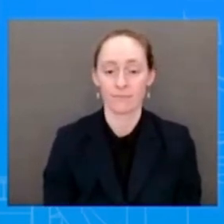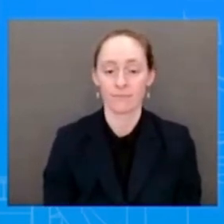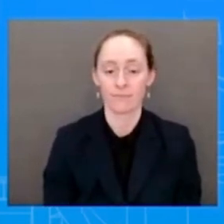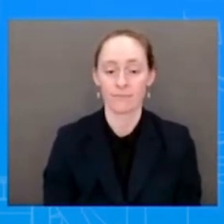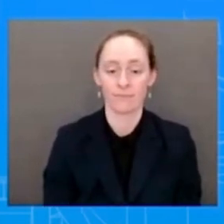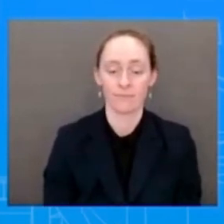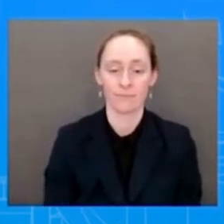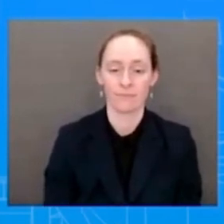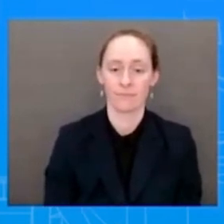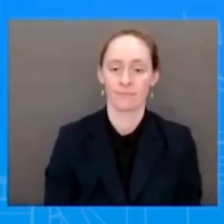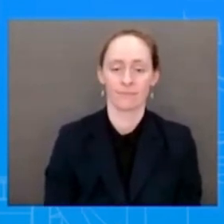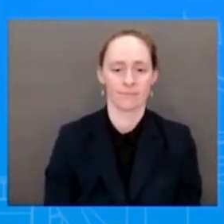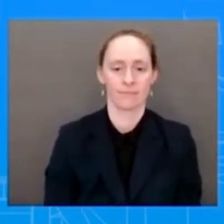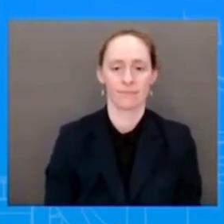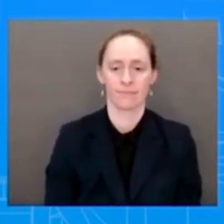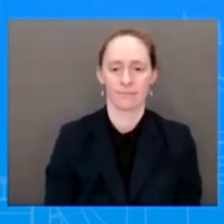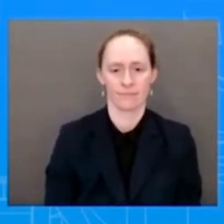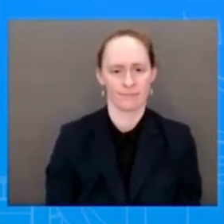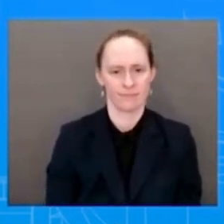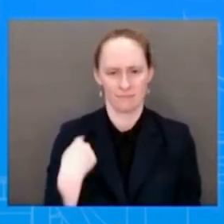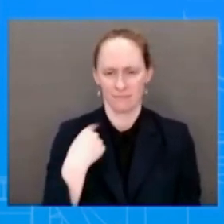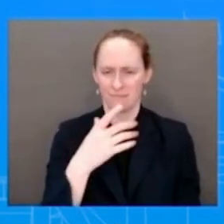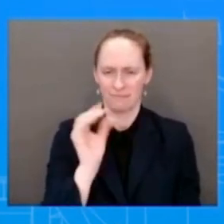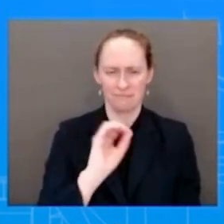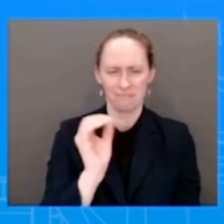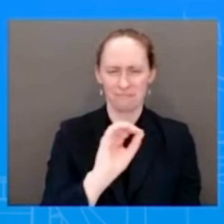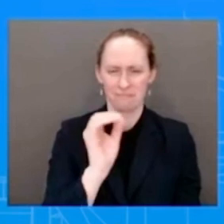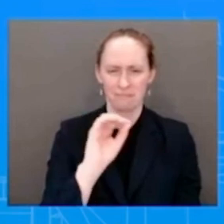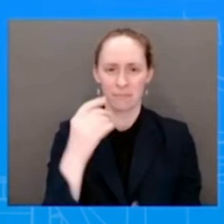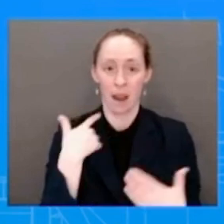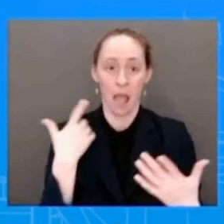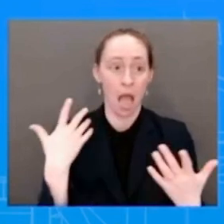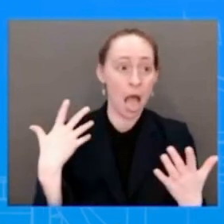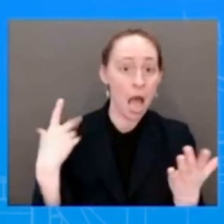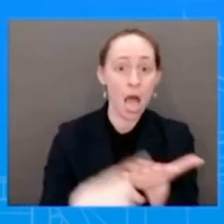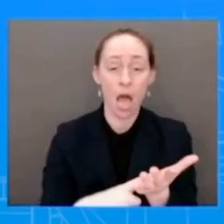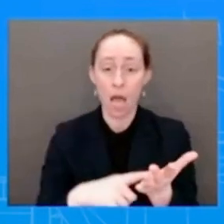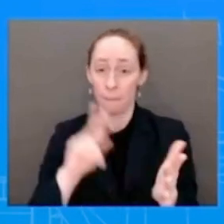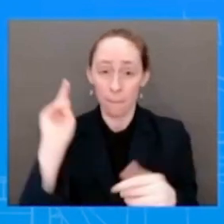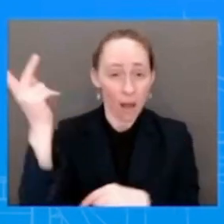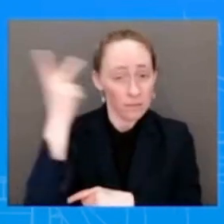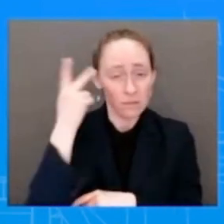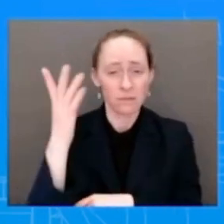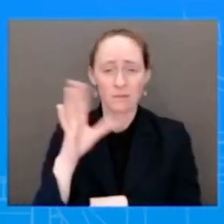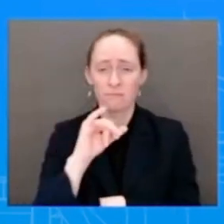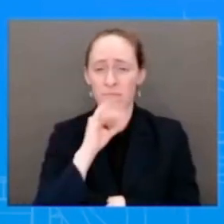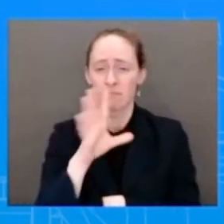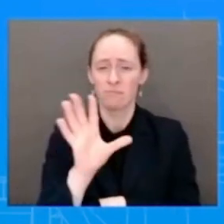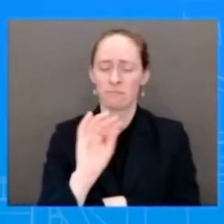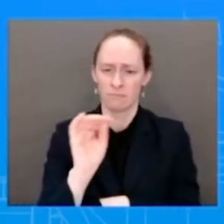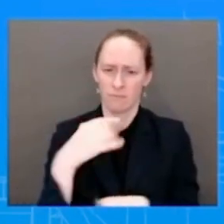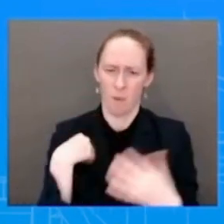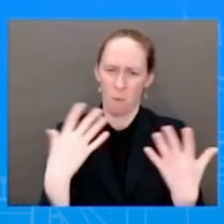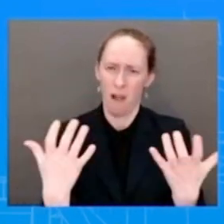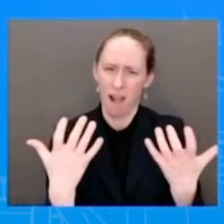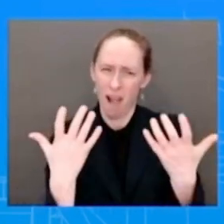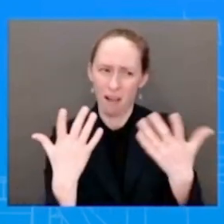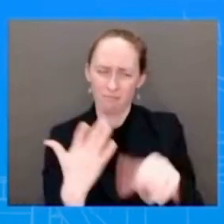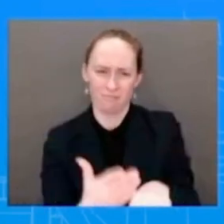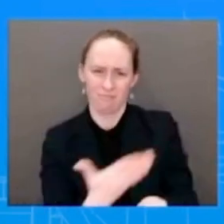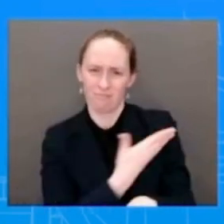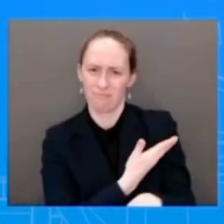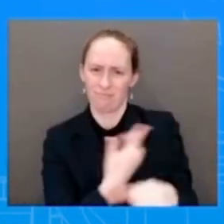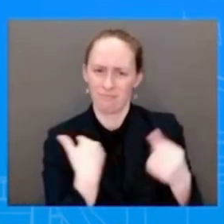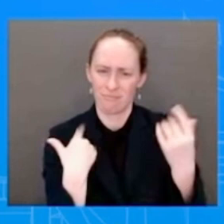And that's what you've seen from this President these last two years. That's what you've seen from the President most recently, announcing border measures that's actually, has